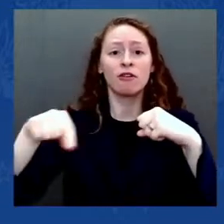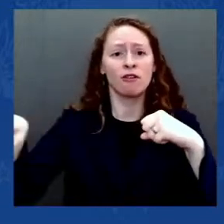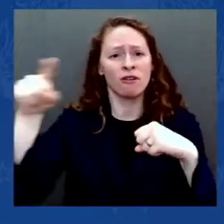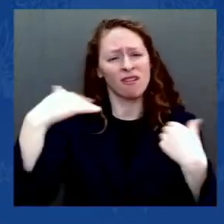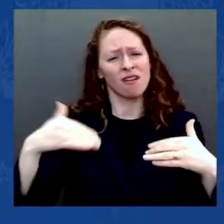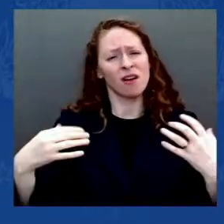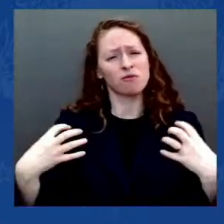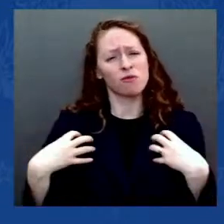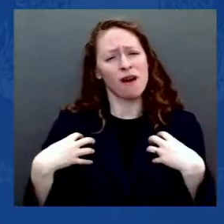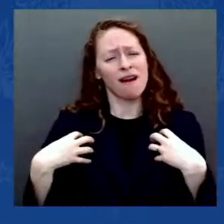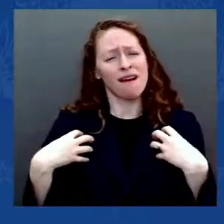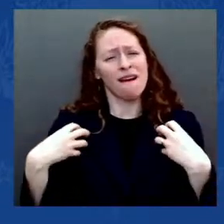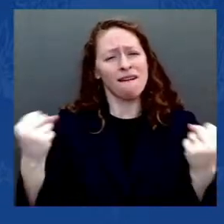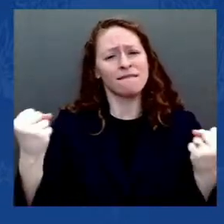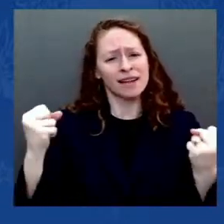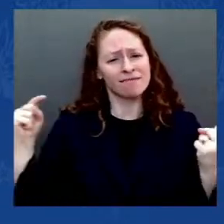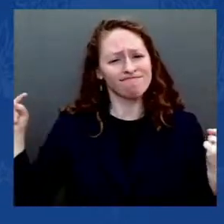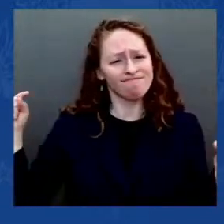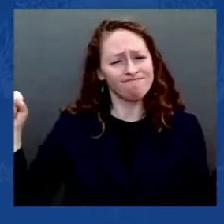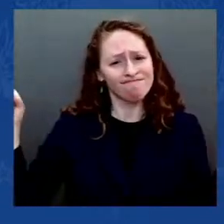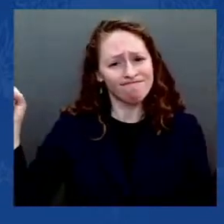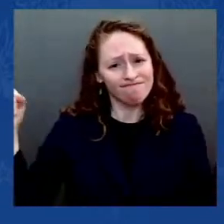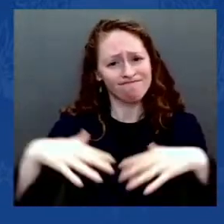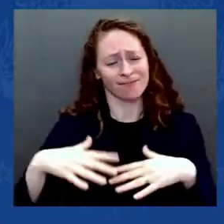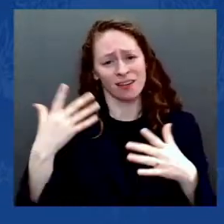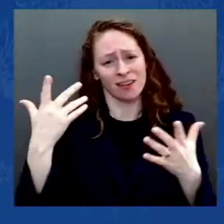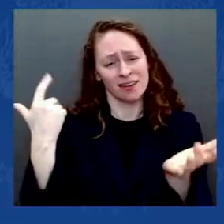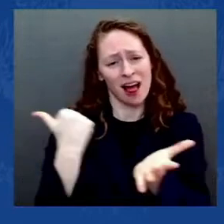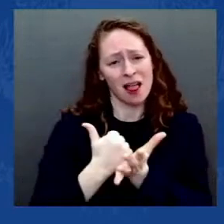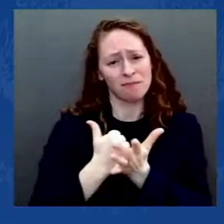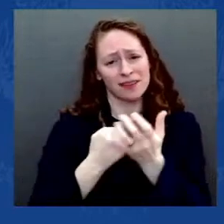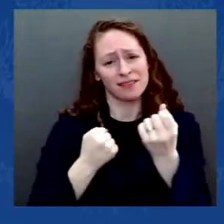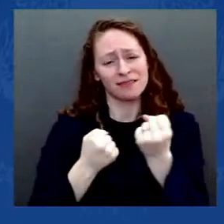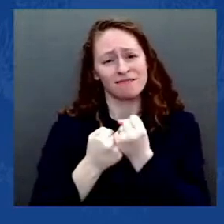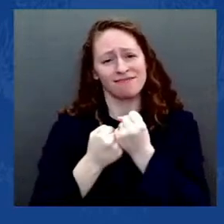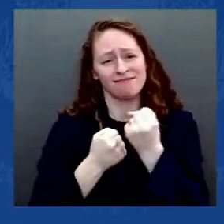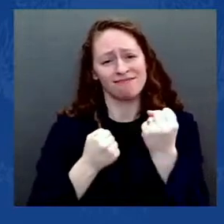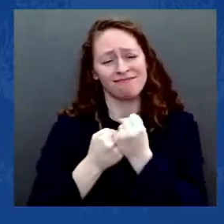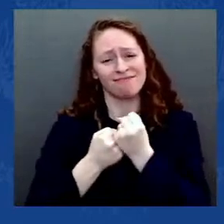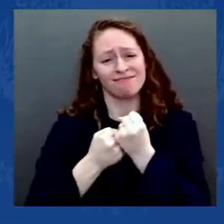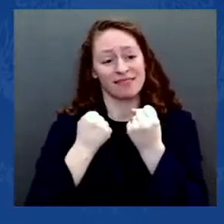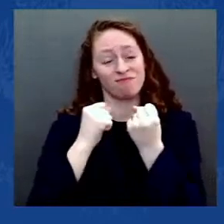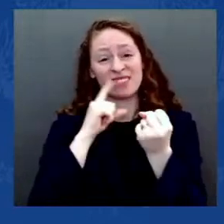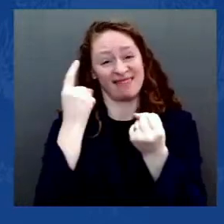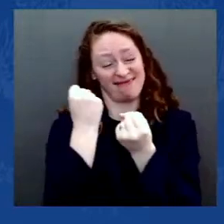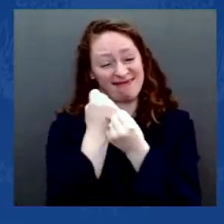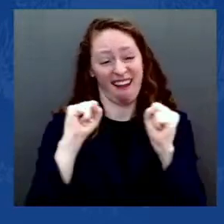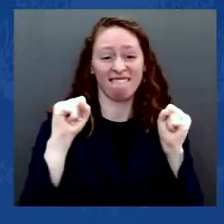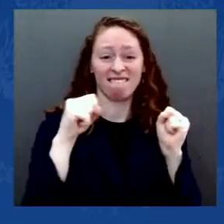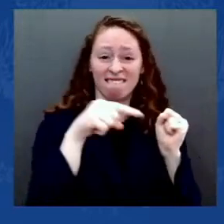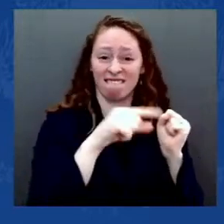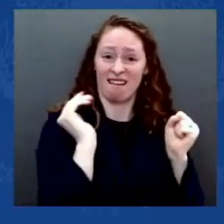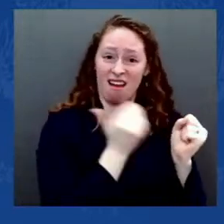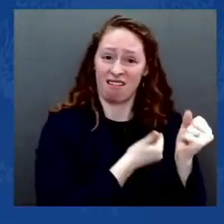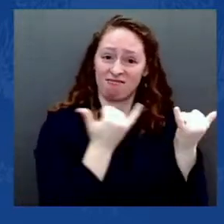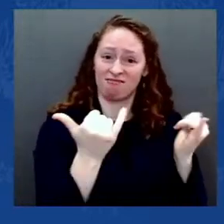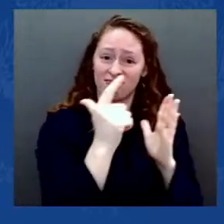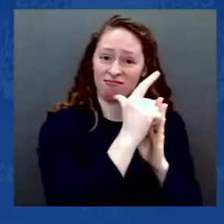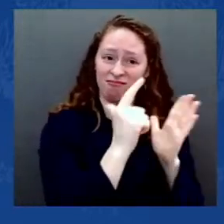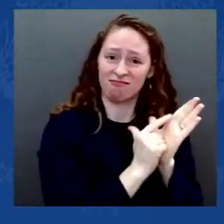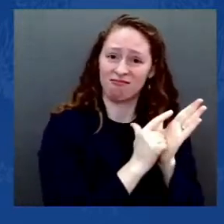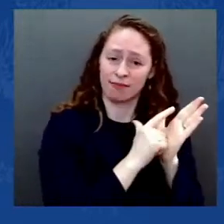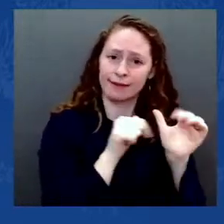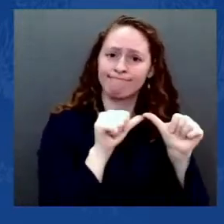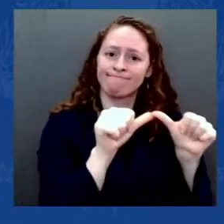of law. Our democracy held. We, the people, endured. We,